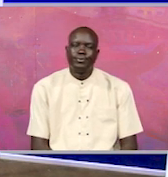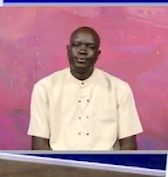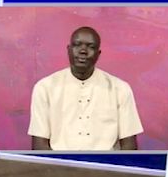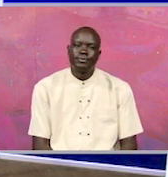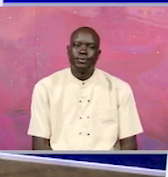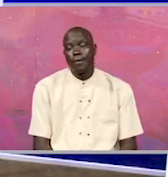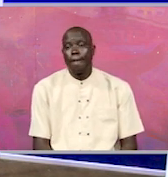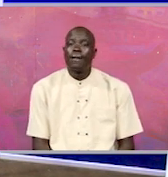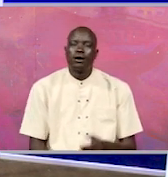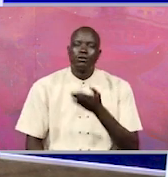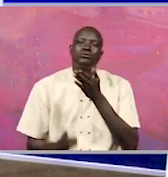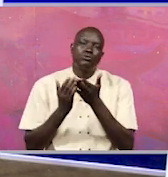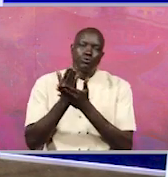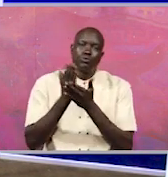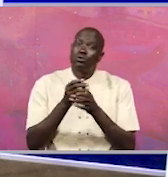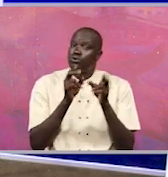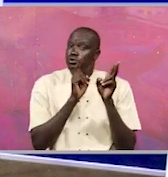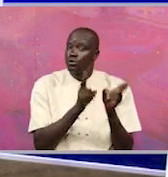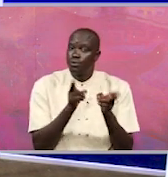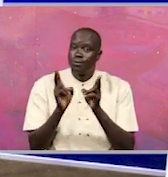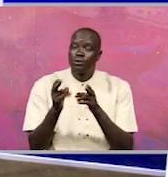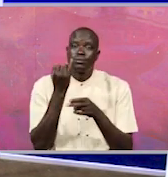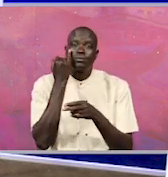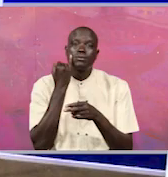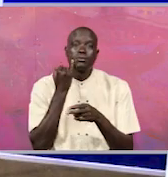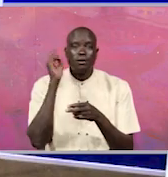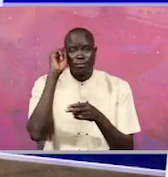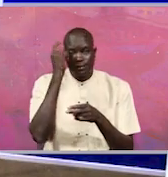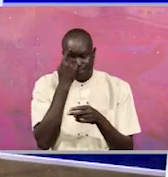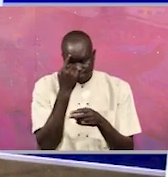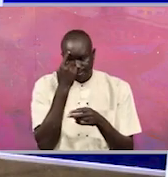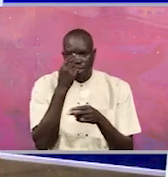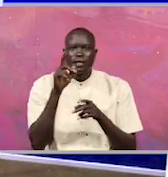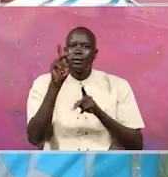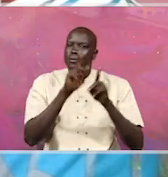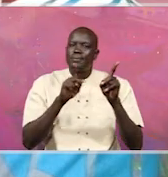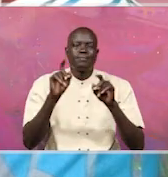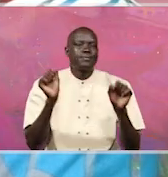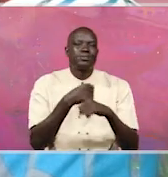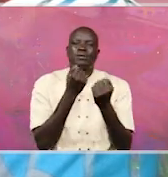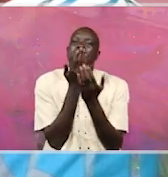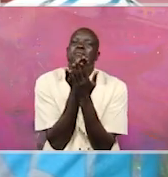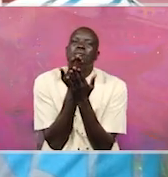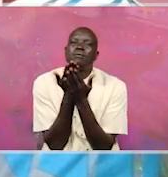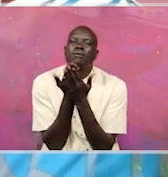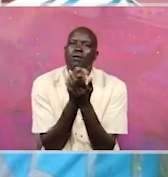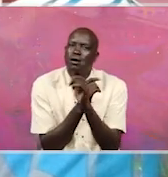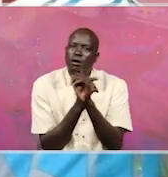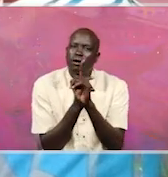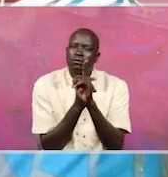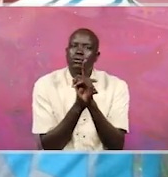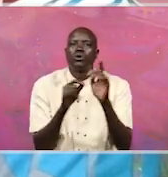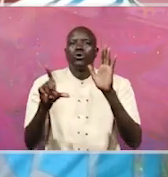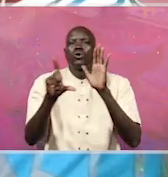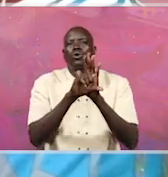In normal, serious government, citizens don't even have to request for that. It's provided